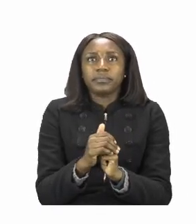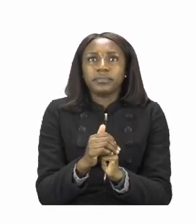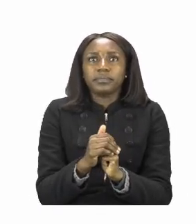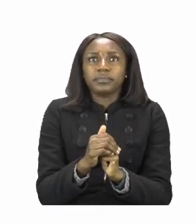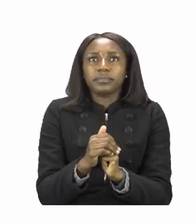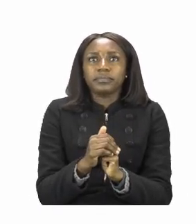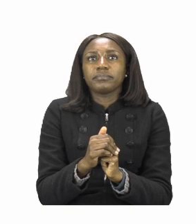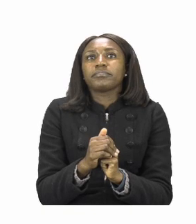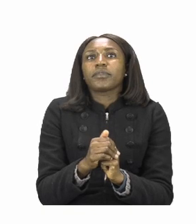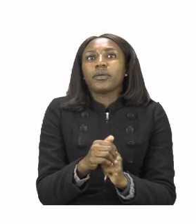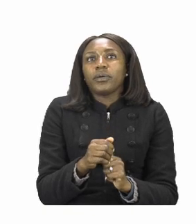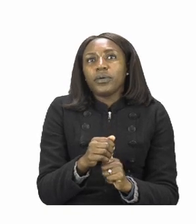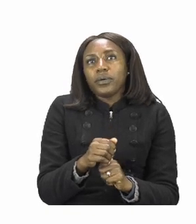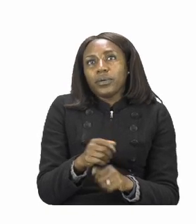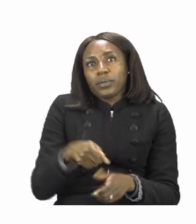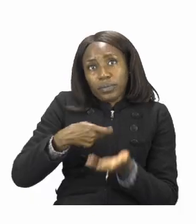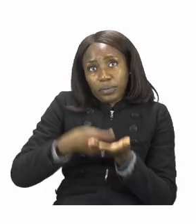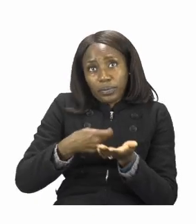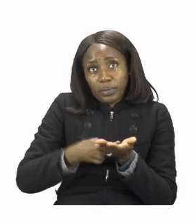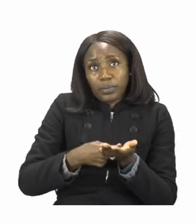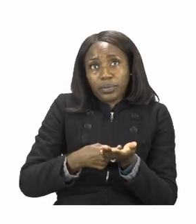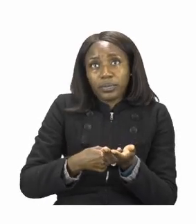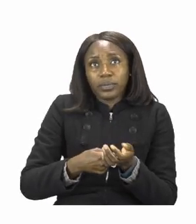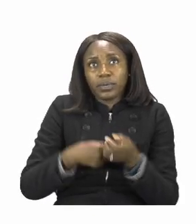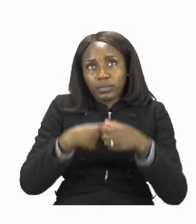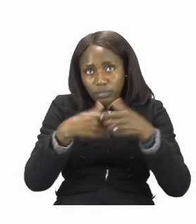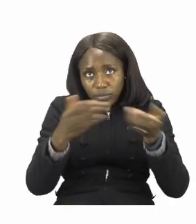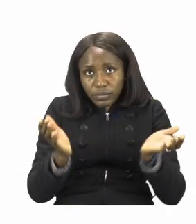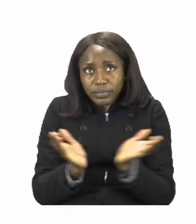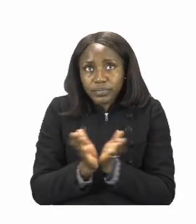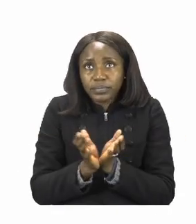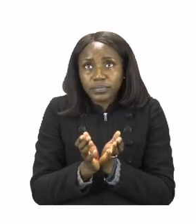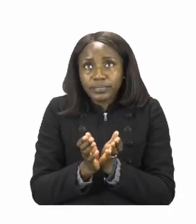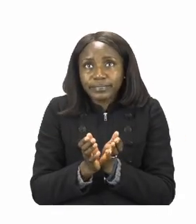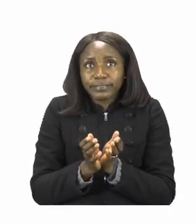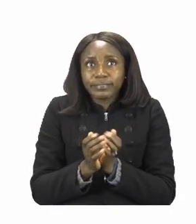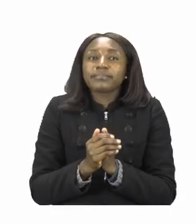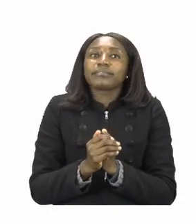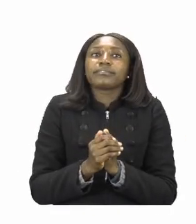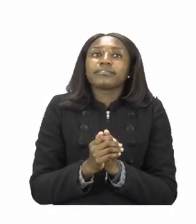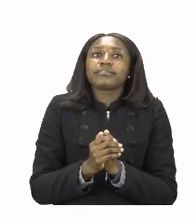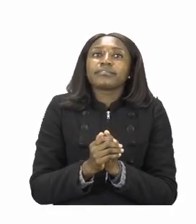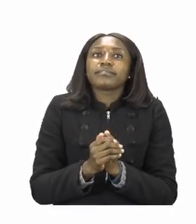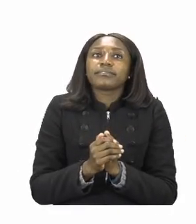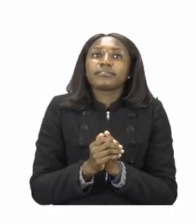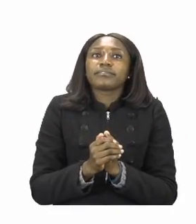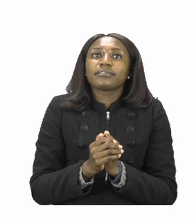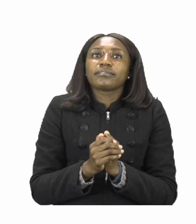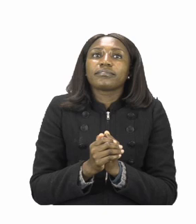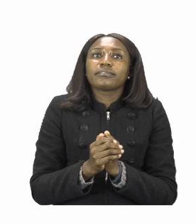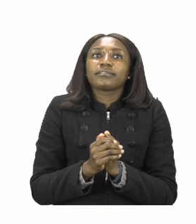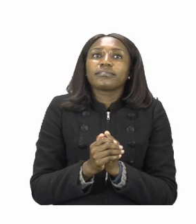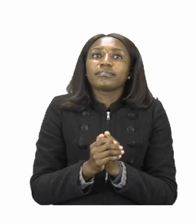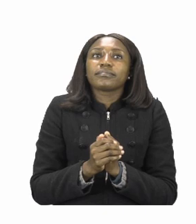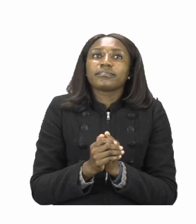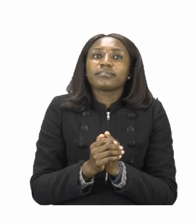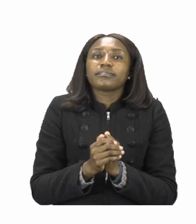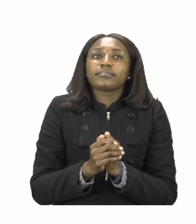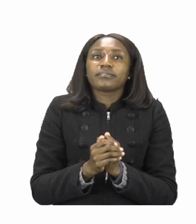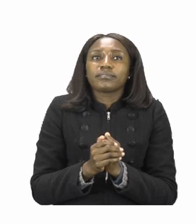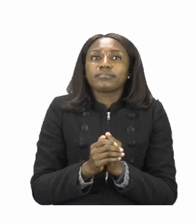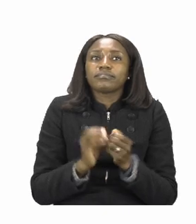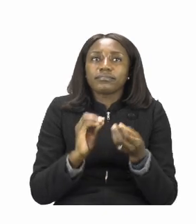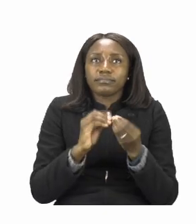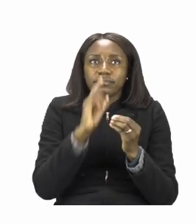spoon and bow. So first we need to number the pictures.